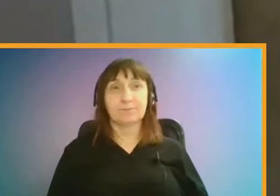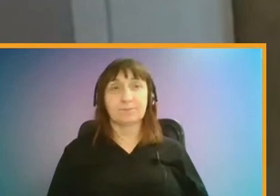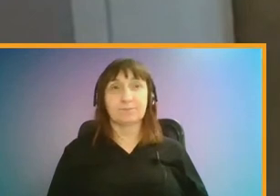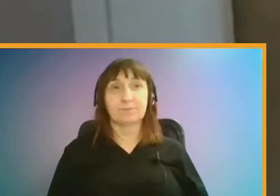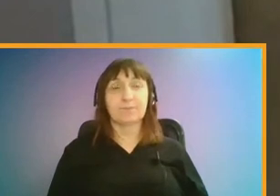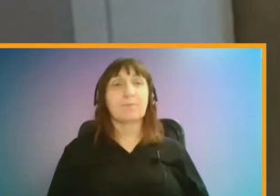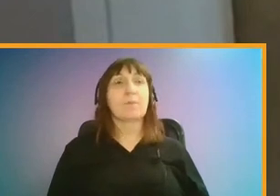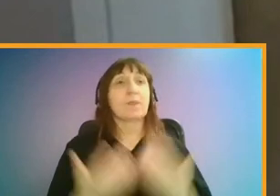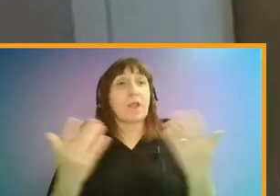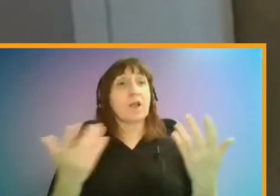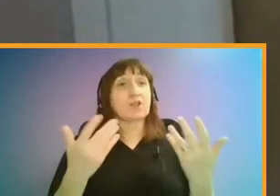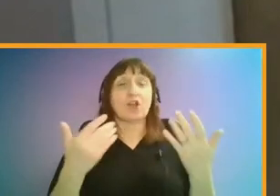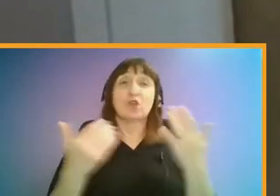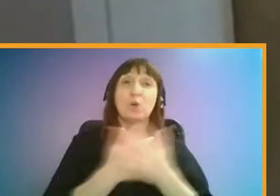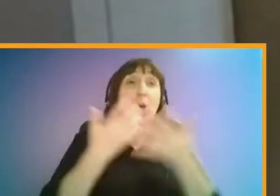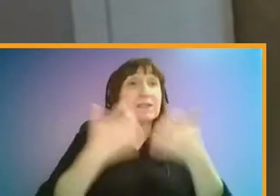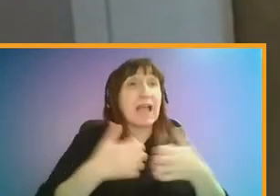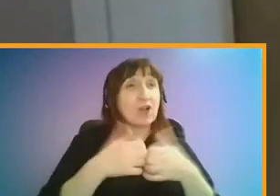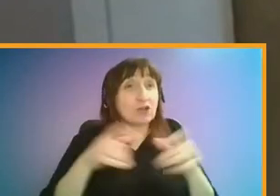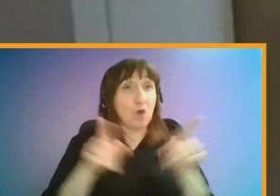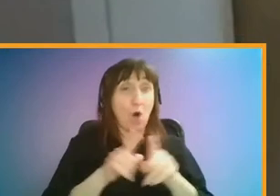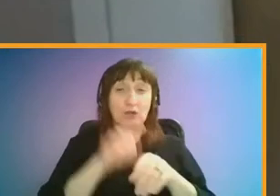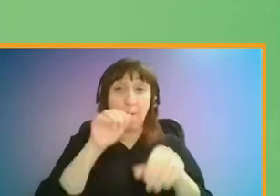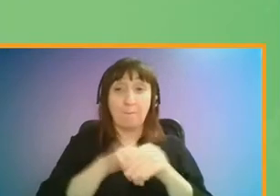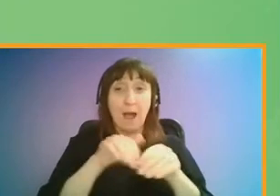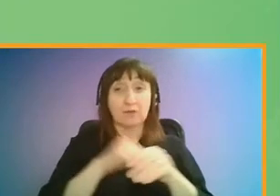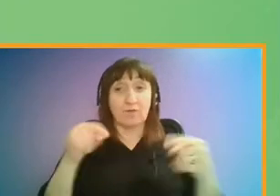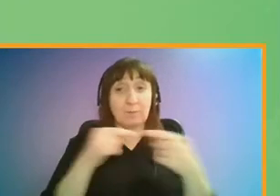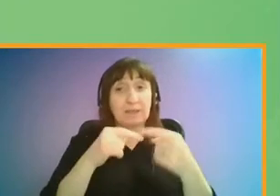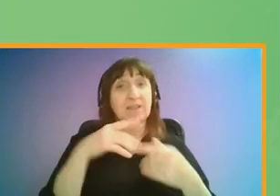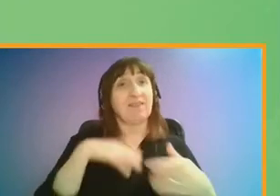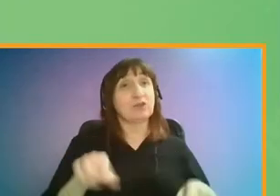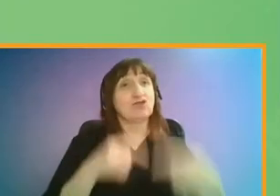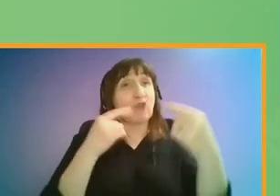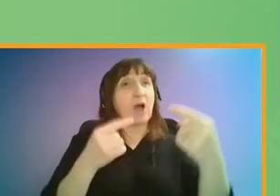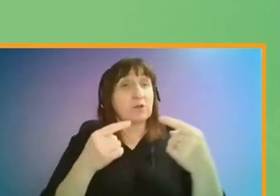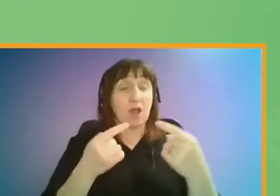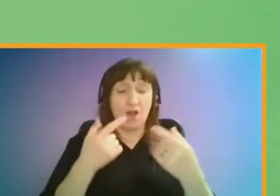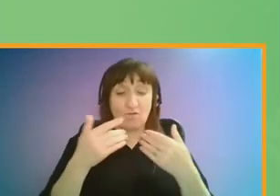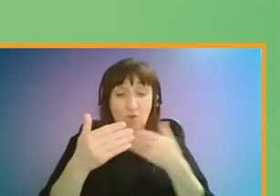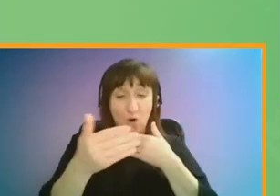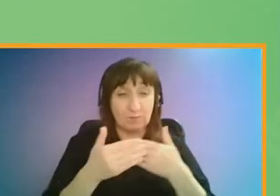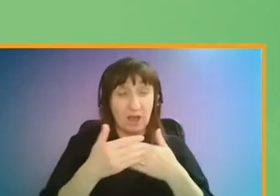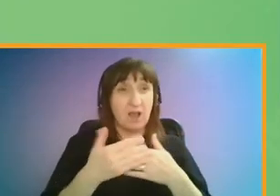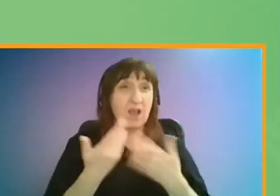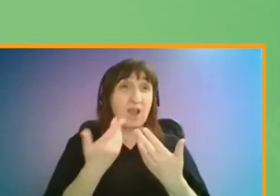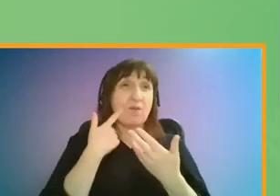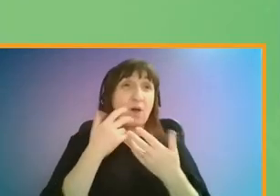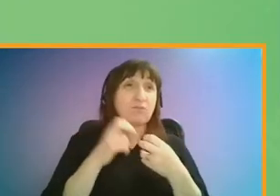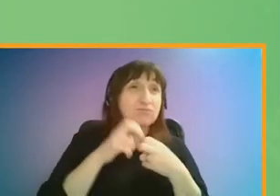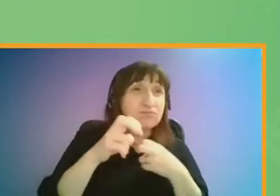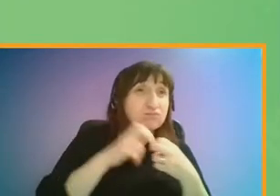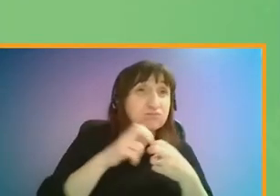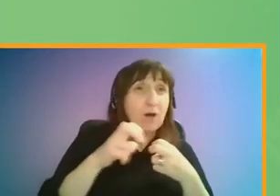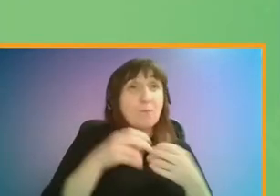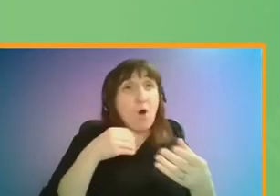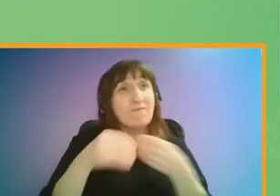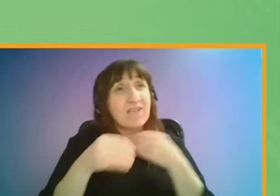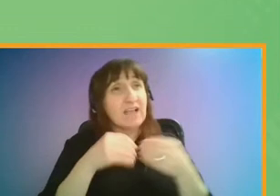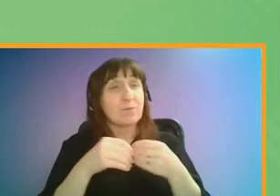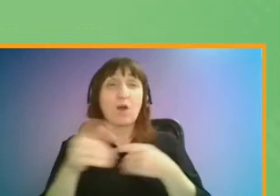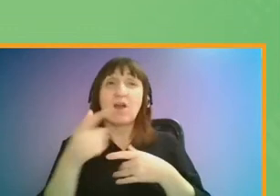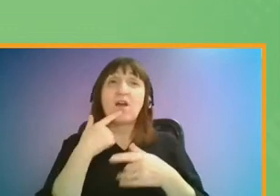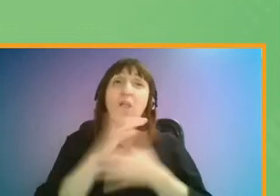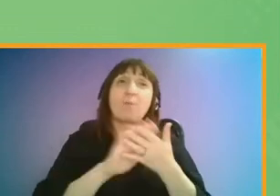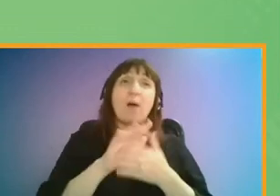So, embracing new technology will also be part of meeting these new challenges. On a smaller scale, MicroMobility, with its offer of more flexible options for